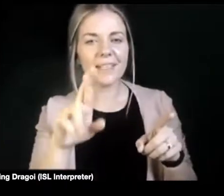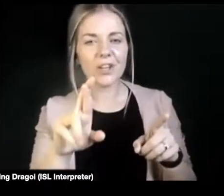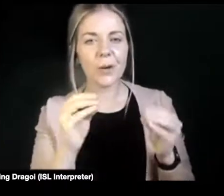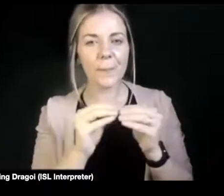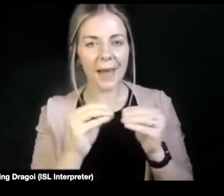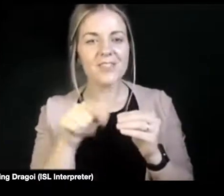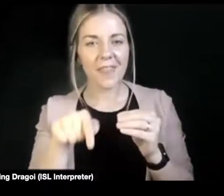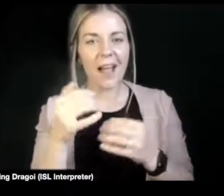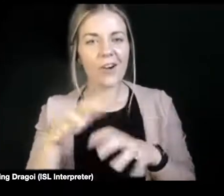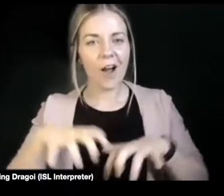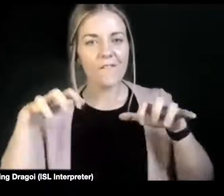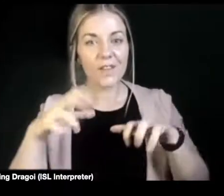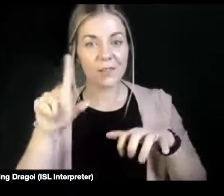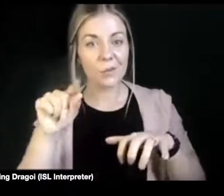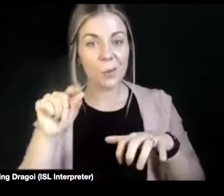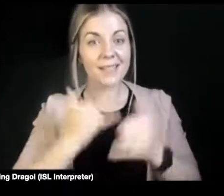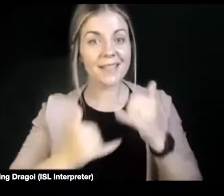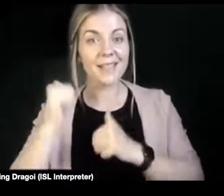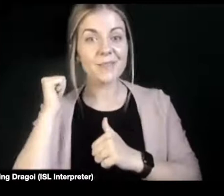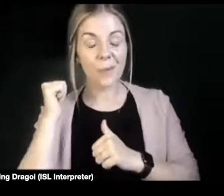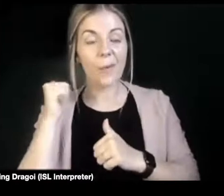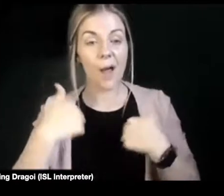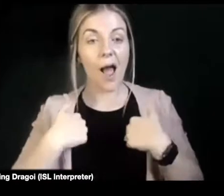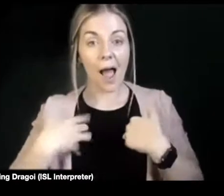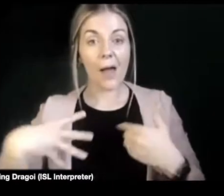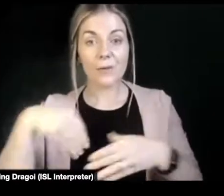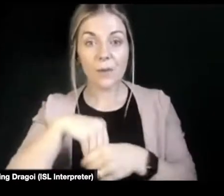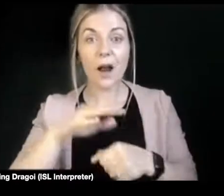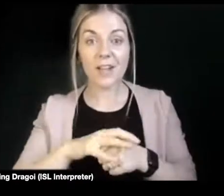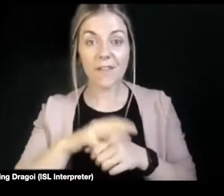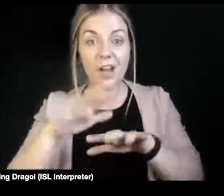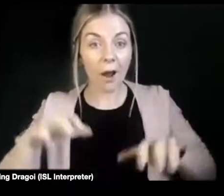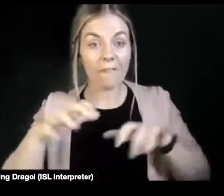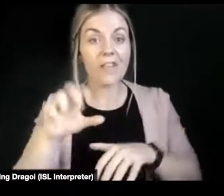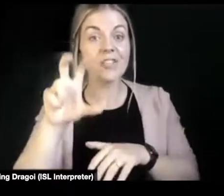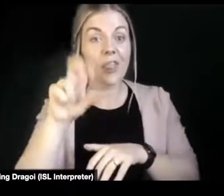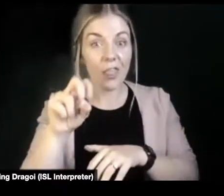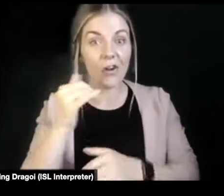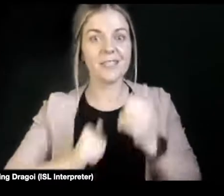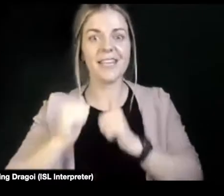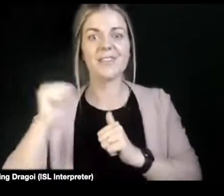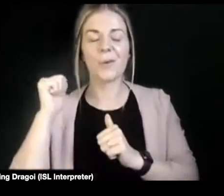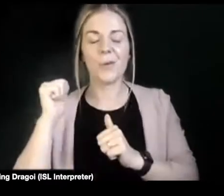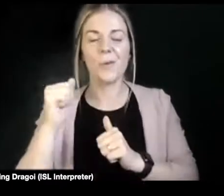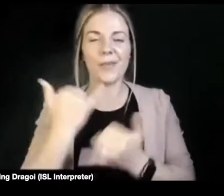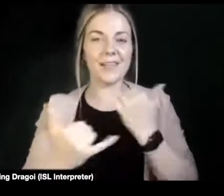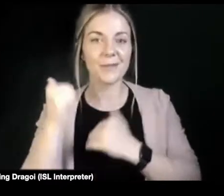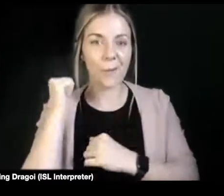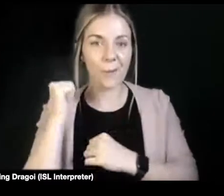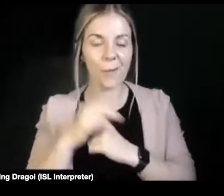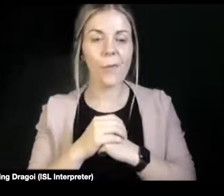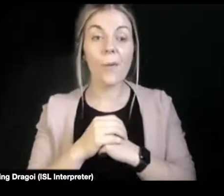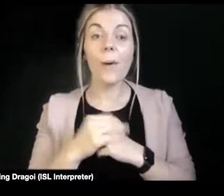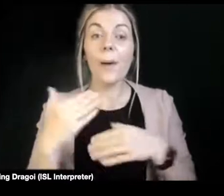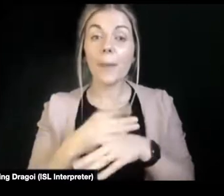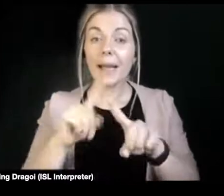20 years ago. I actually was part of the conference 30 years ago that was run by a different